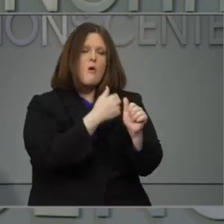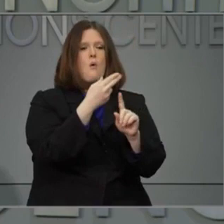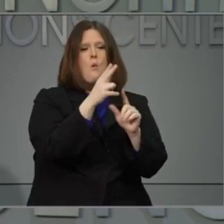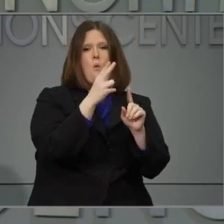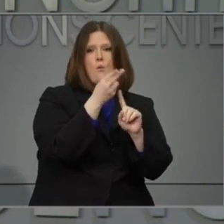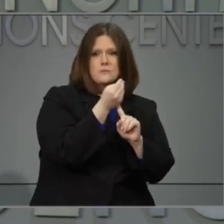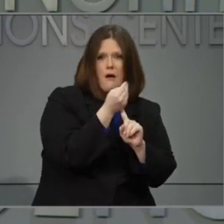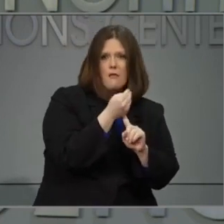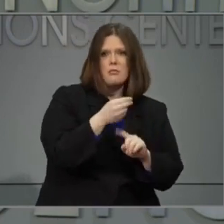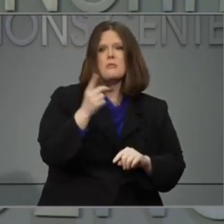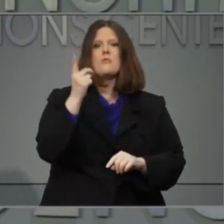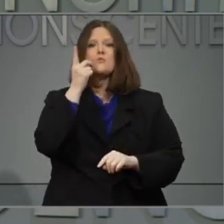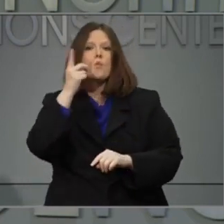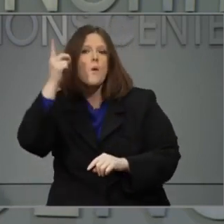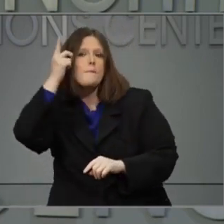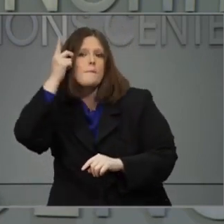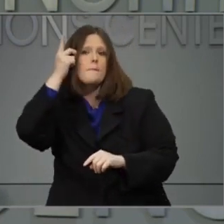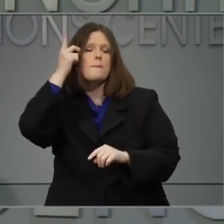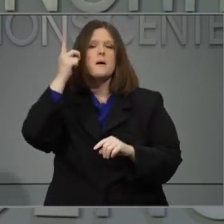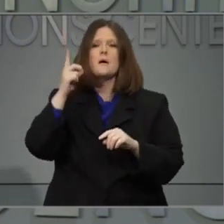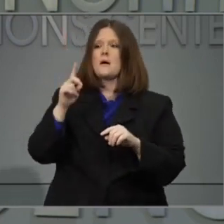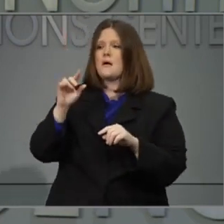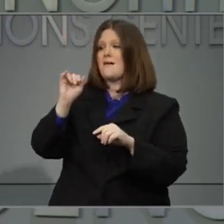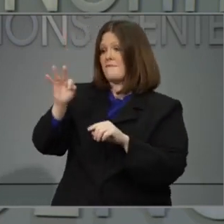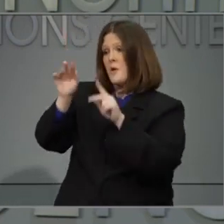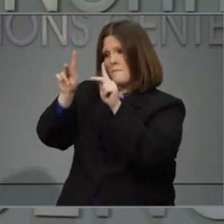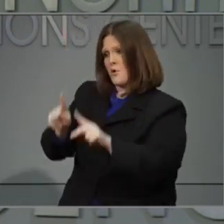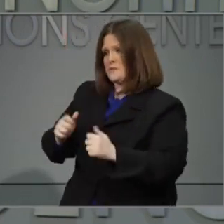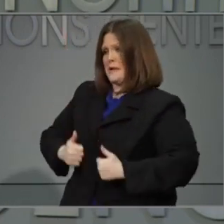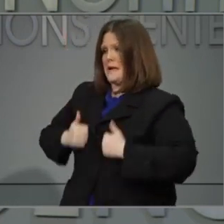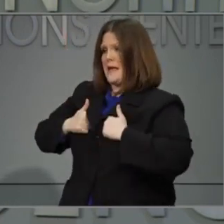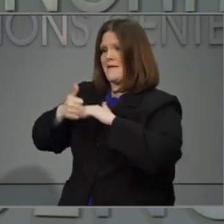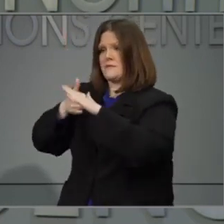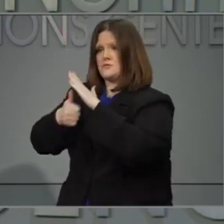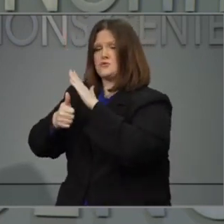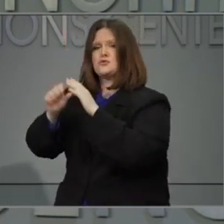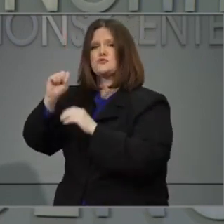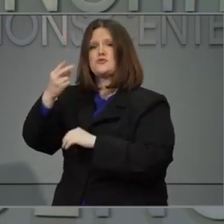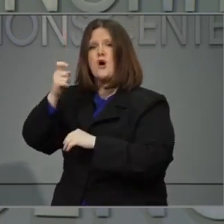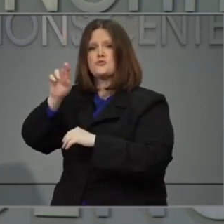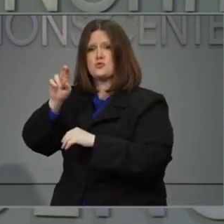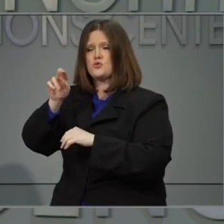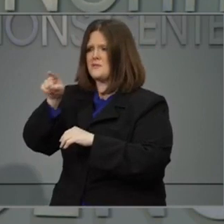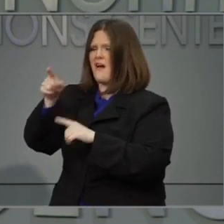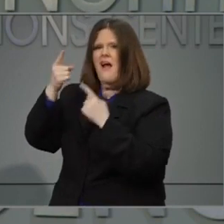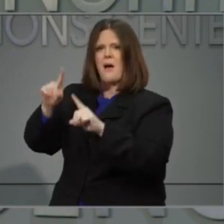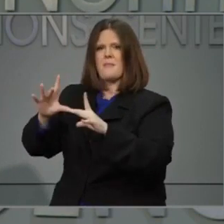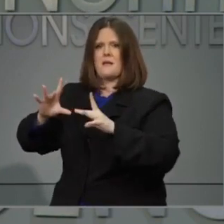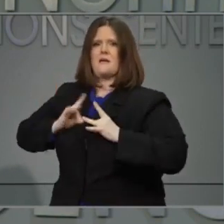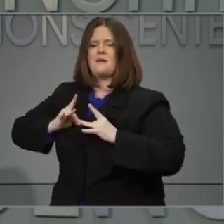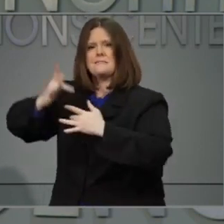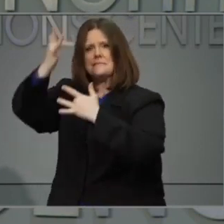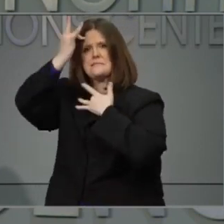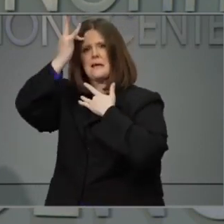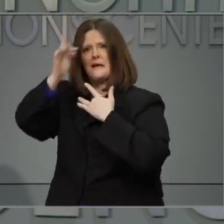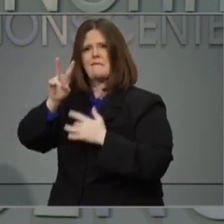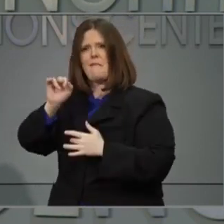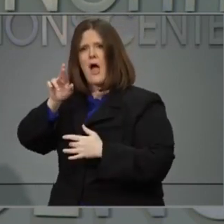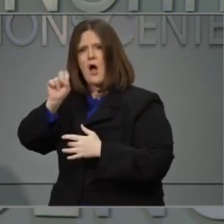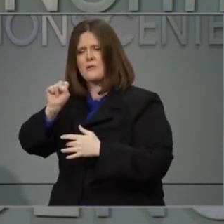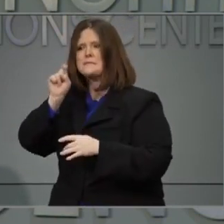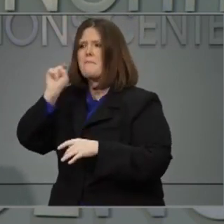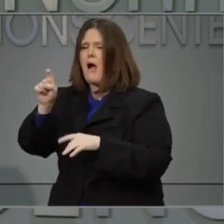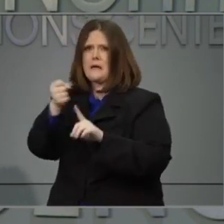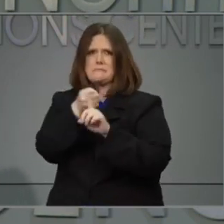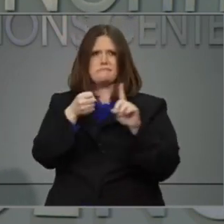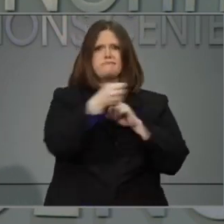for people who are now living in shelters who contract the virus and need to be quarantined. This has been